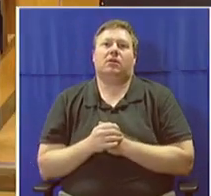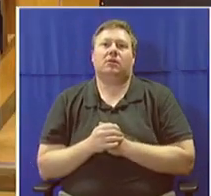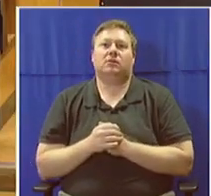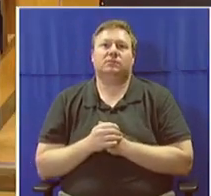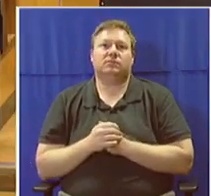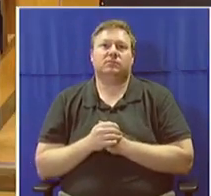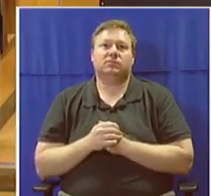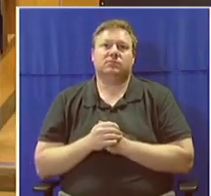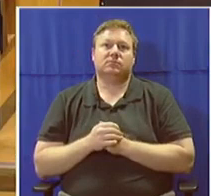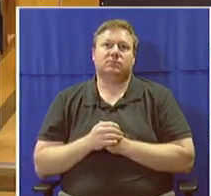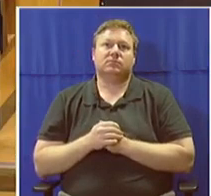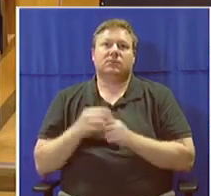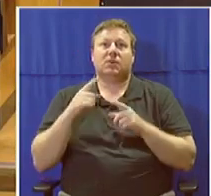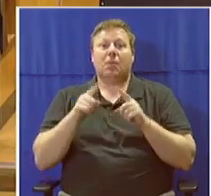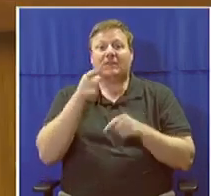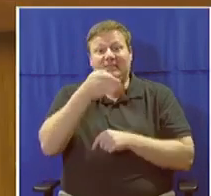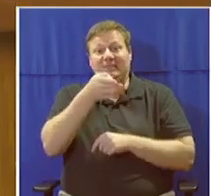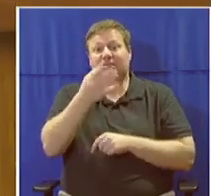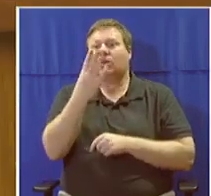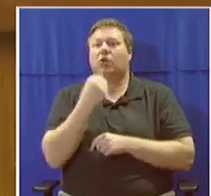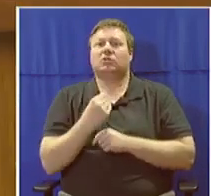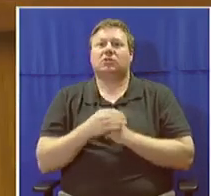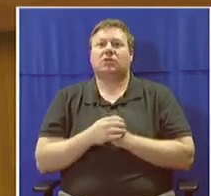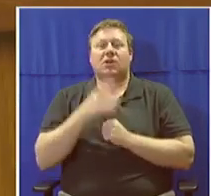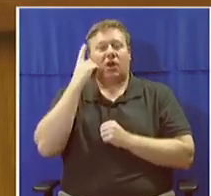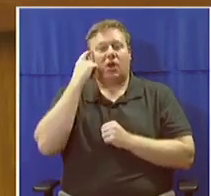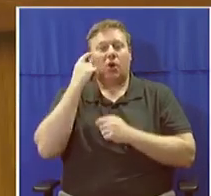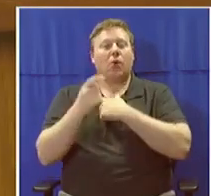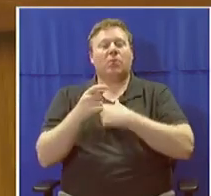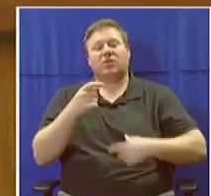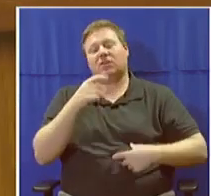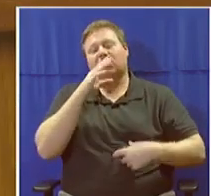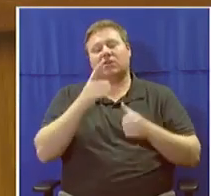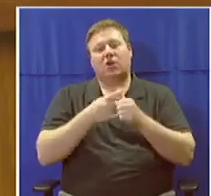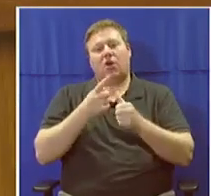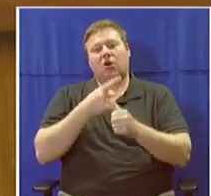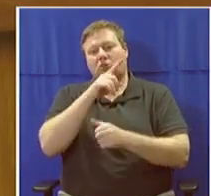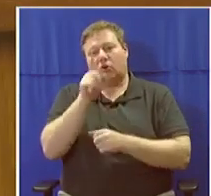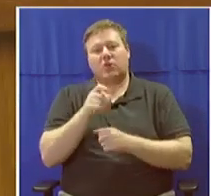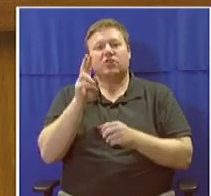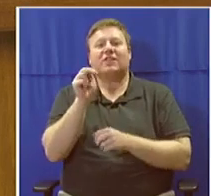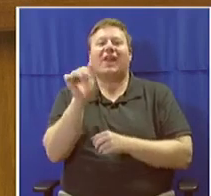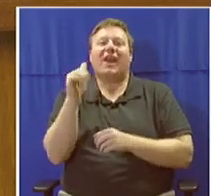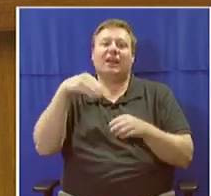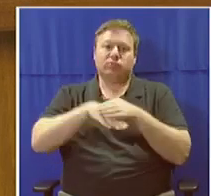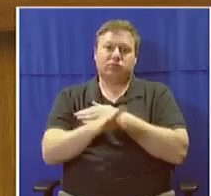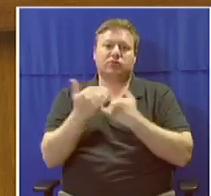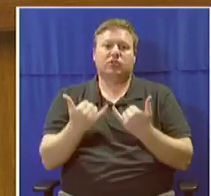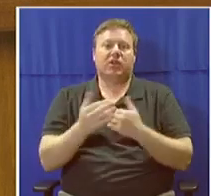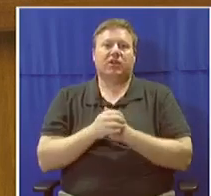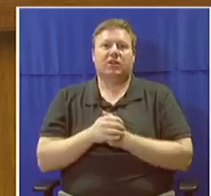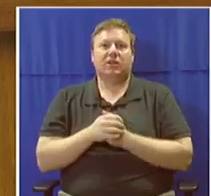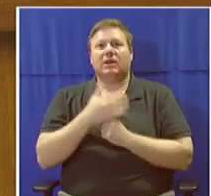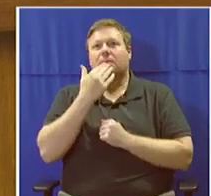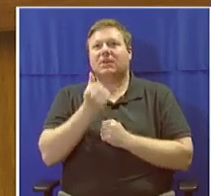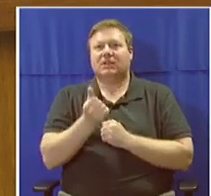But he requested, he said, President, I know you are answering questions in the National Assembly. Could you kindly